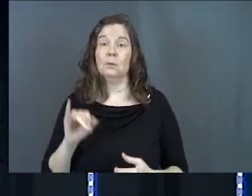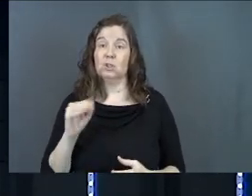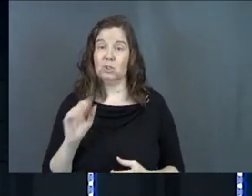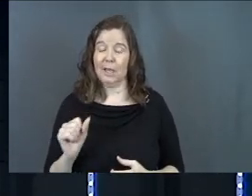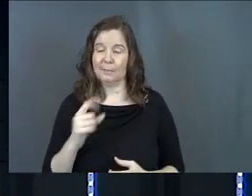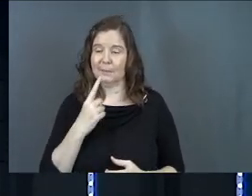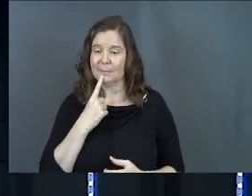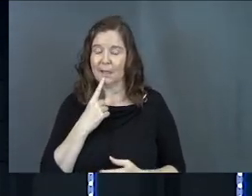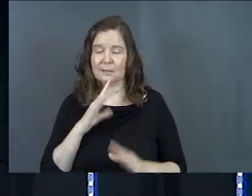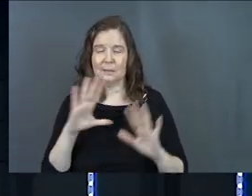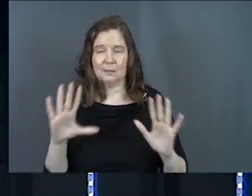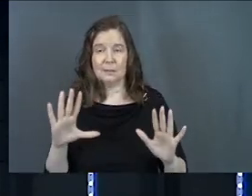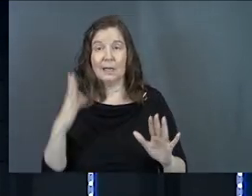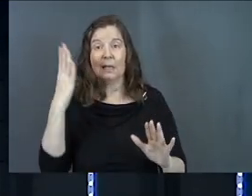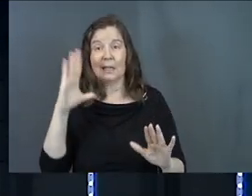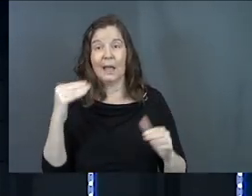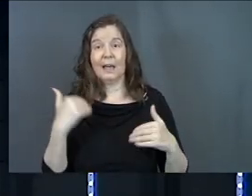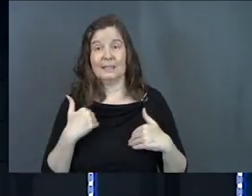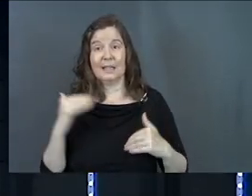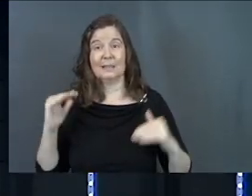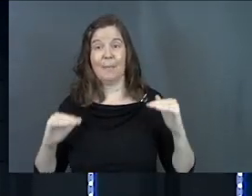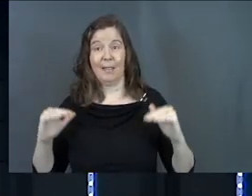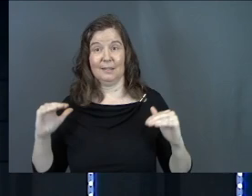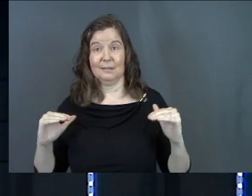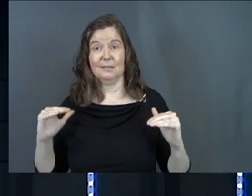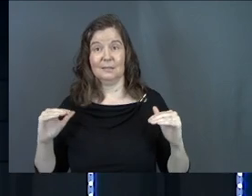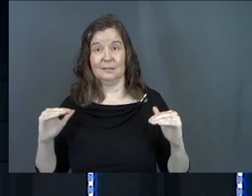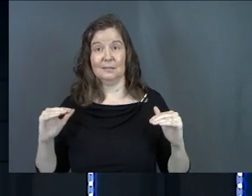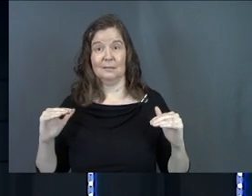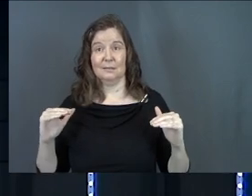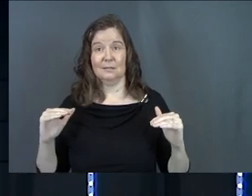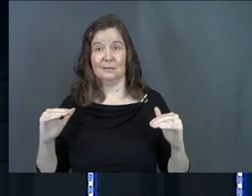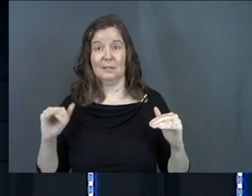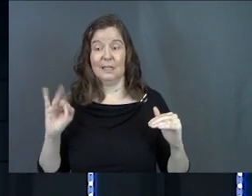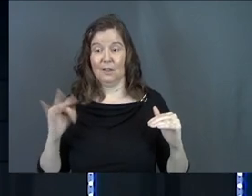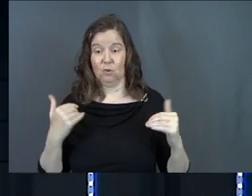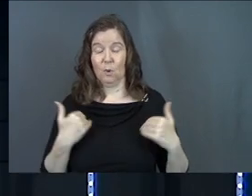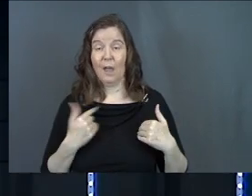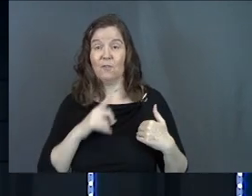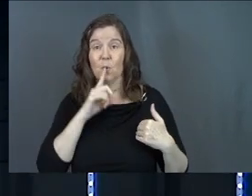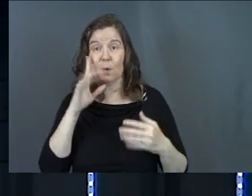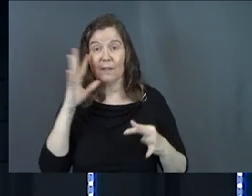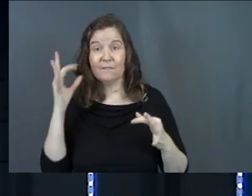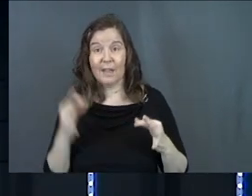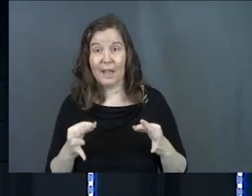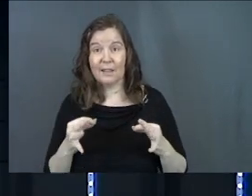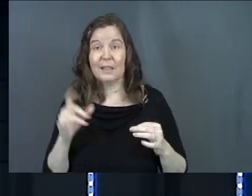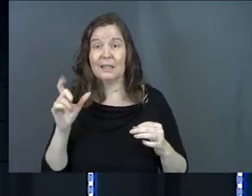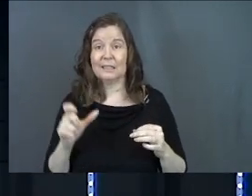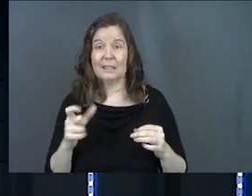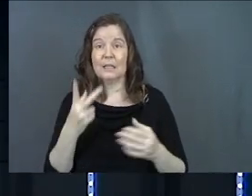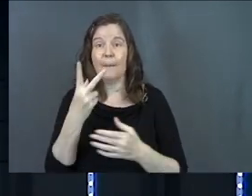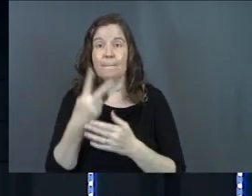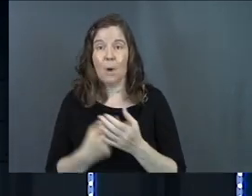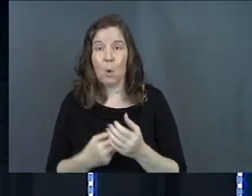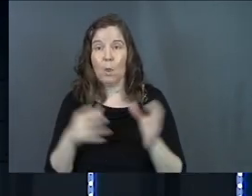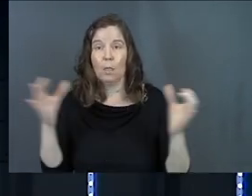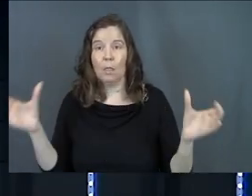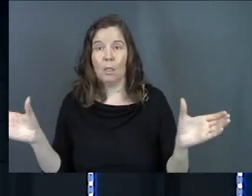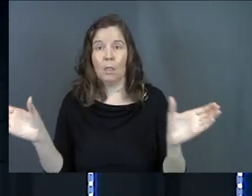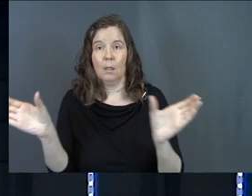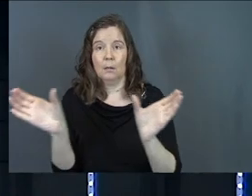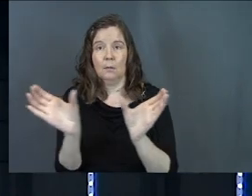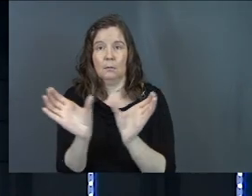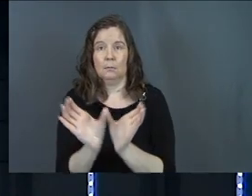James comes in and says, God has balance. And if you're going to have a real faith, faith, it's got both pieces